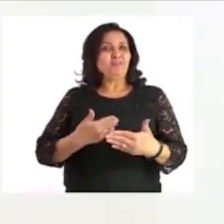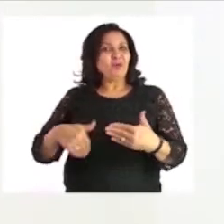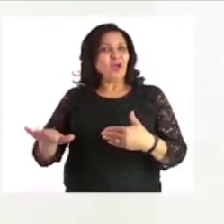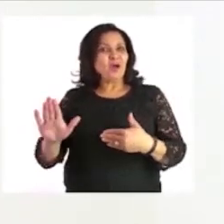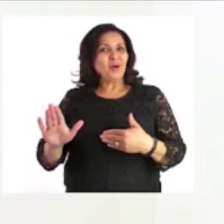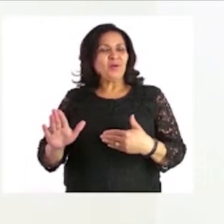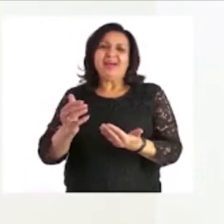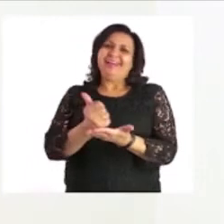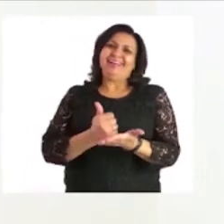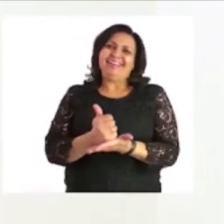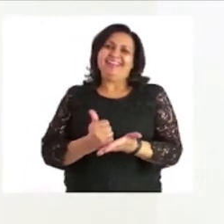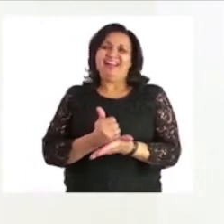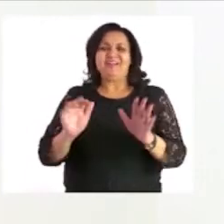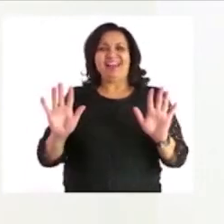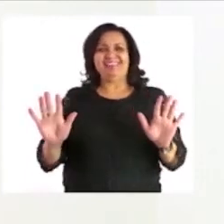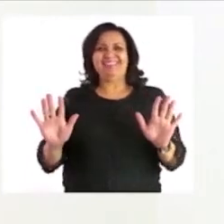sanitize our hands.